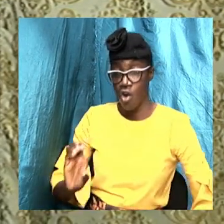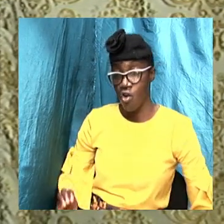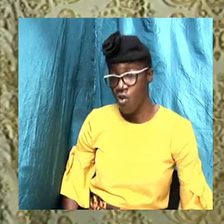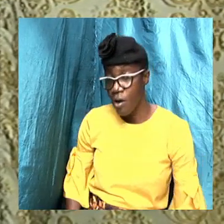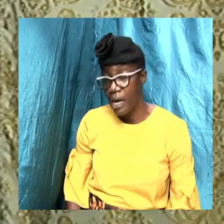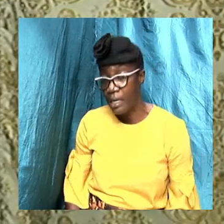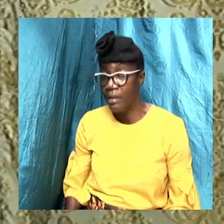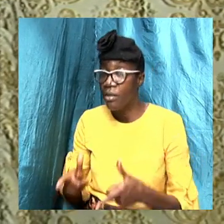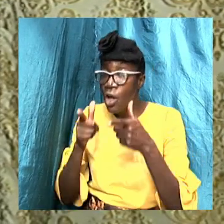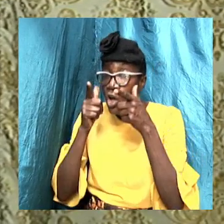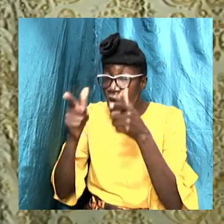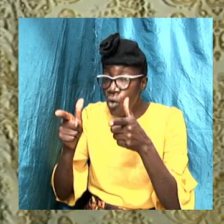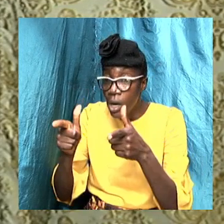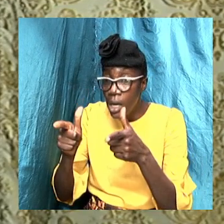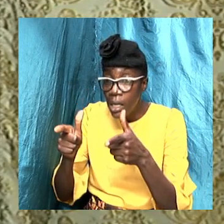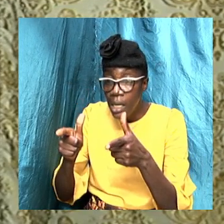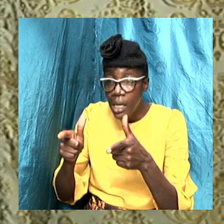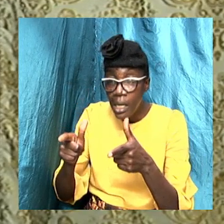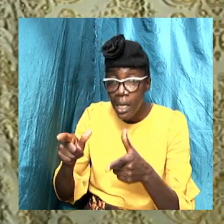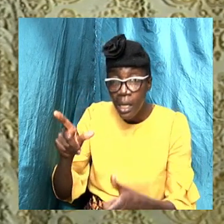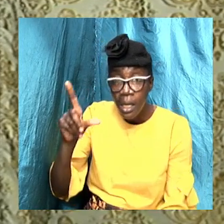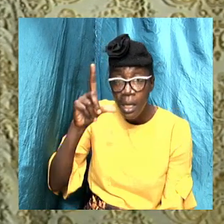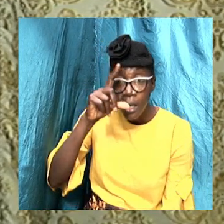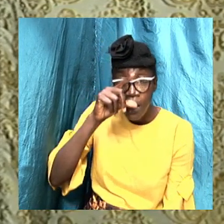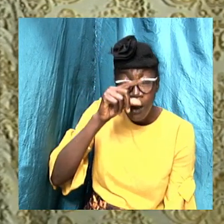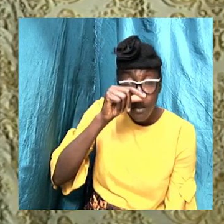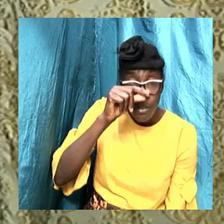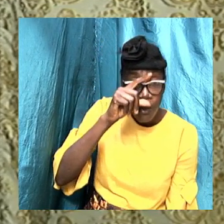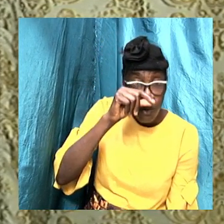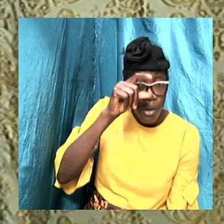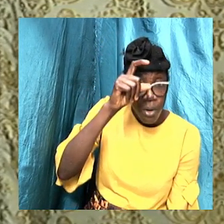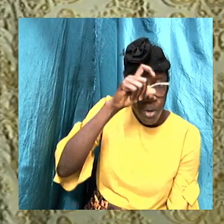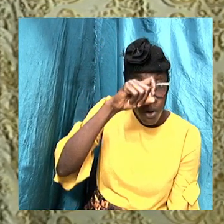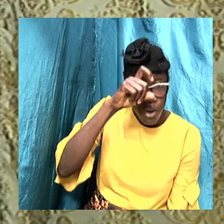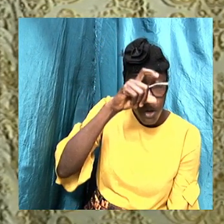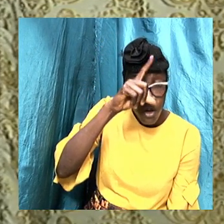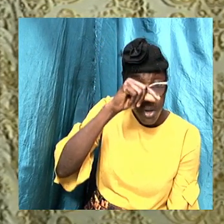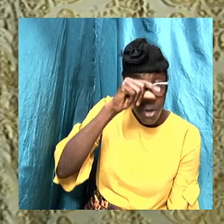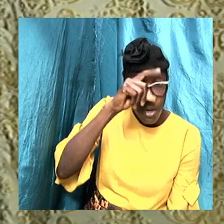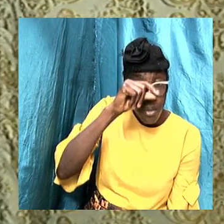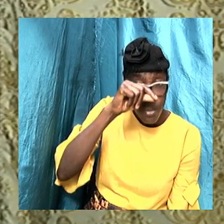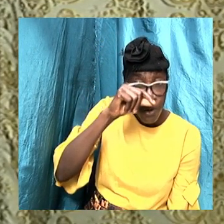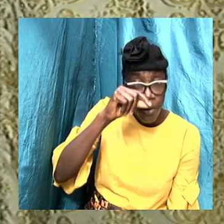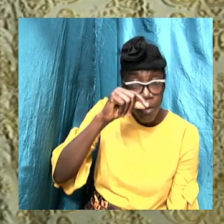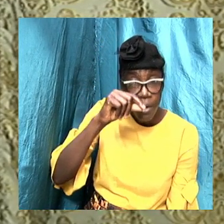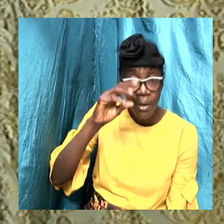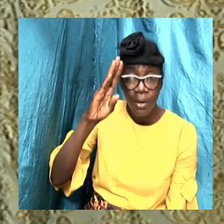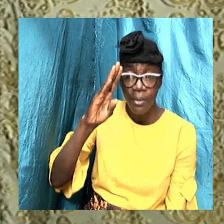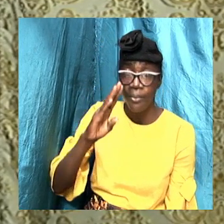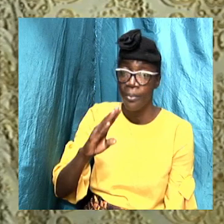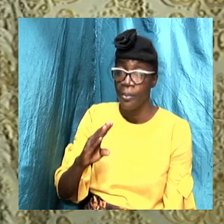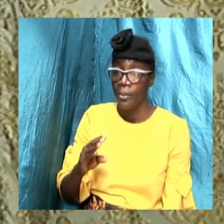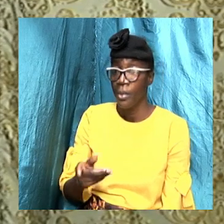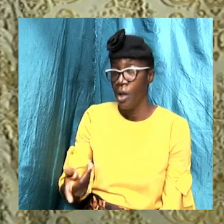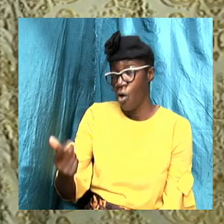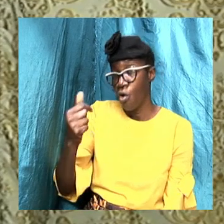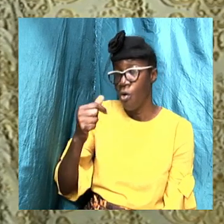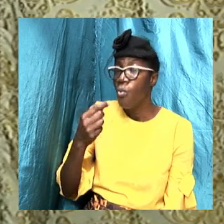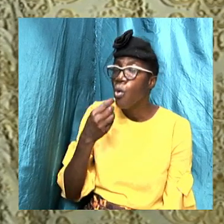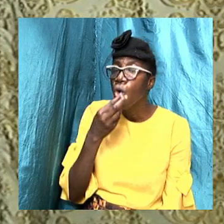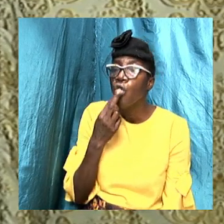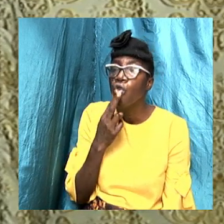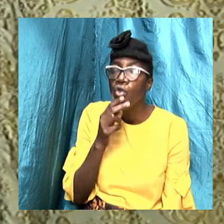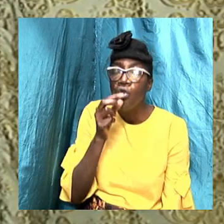And we look at the dove that came back with that thing in his mouth, that straw in his mouth.